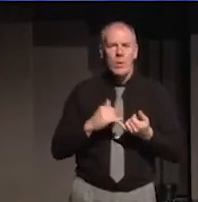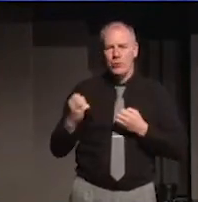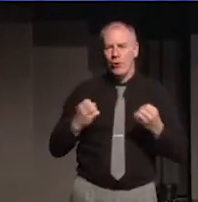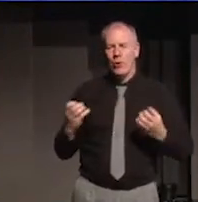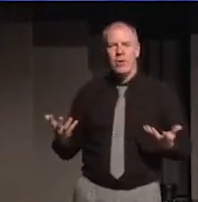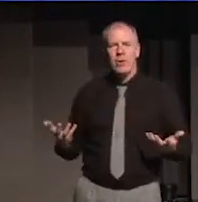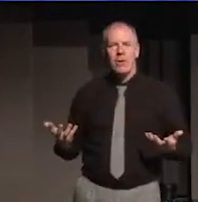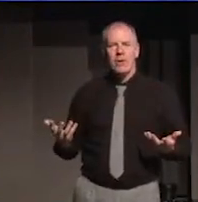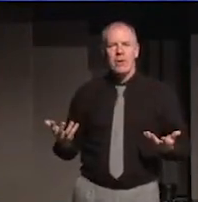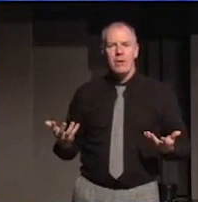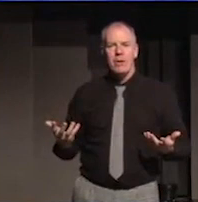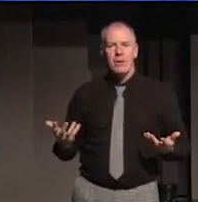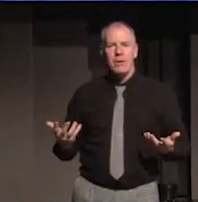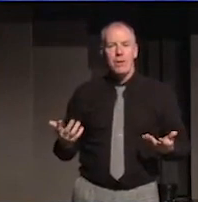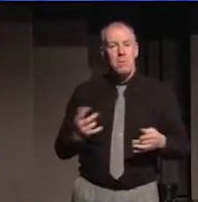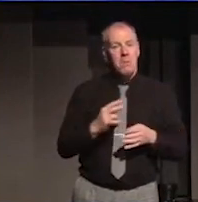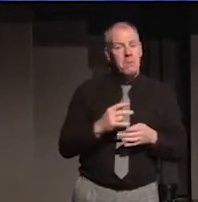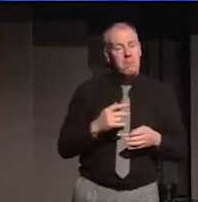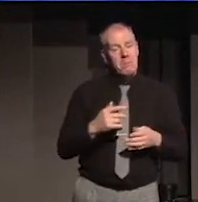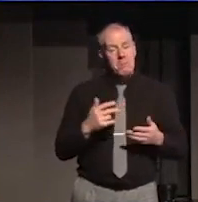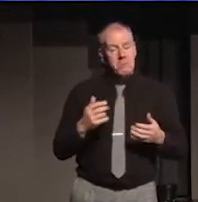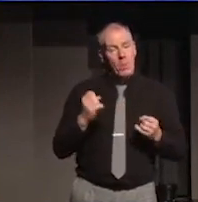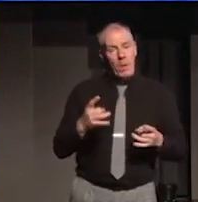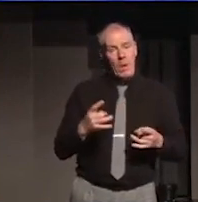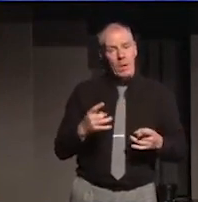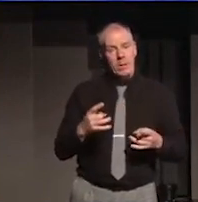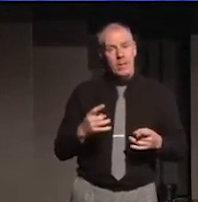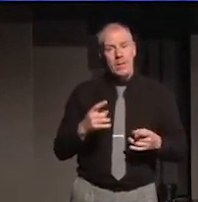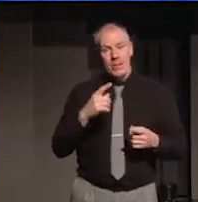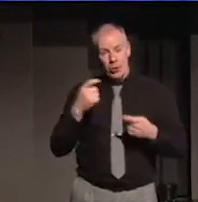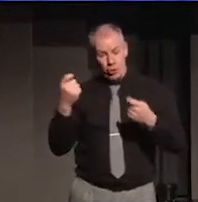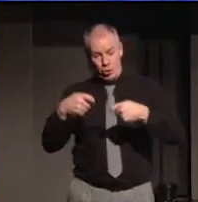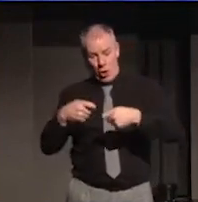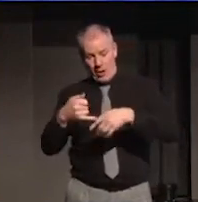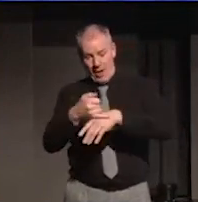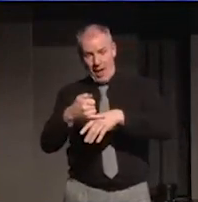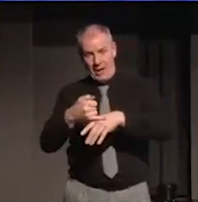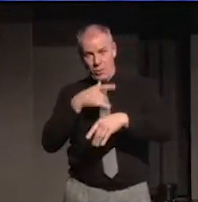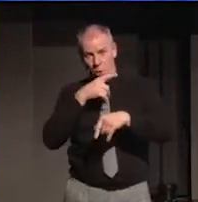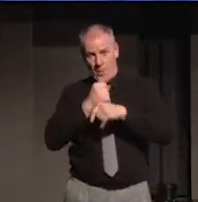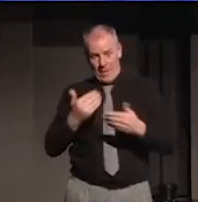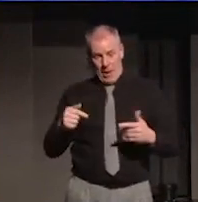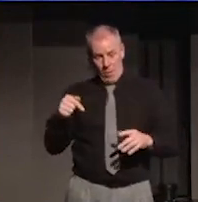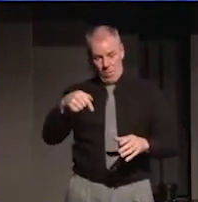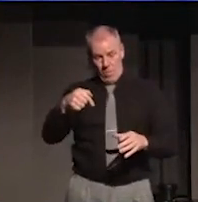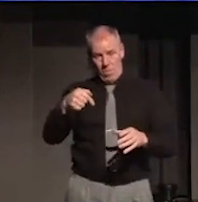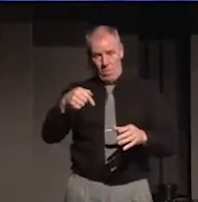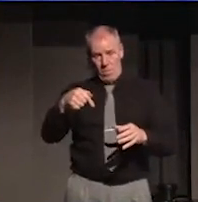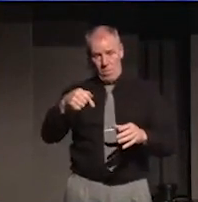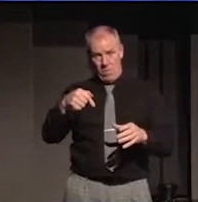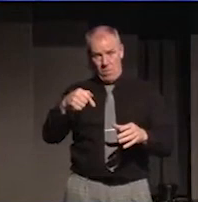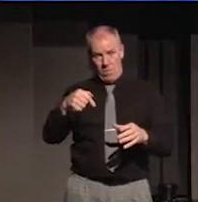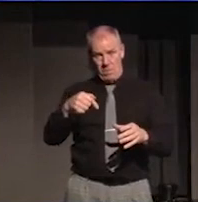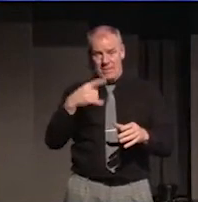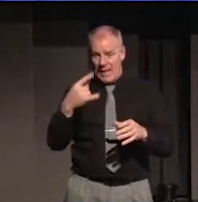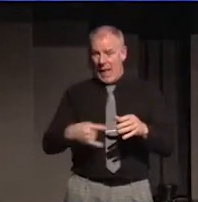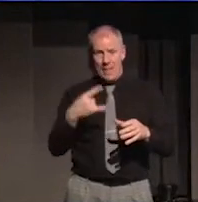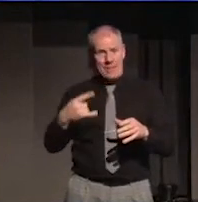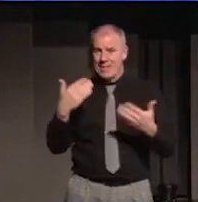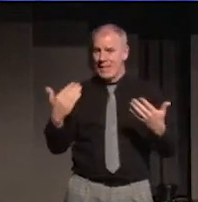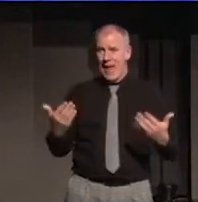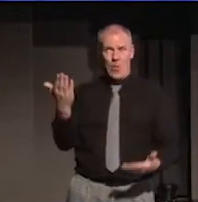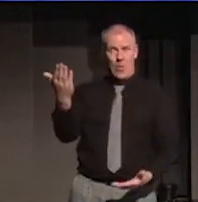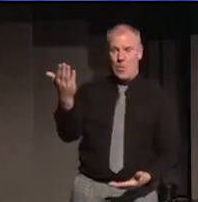Say this quietly, but the shared island we're talking about is already happening